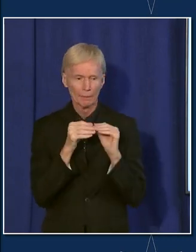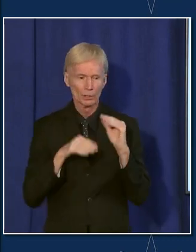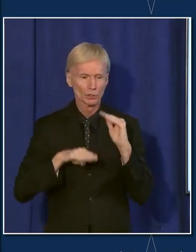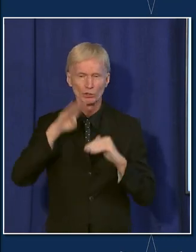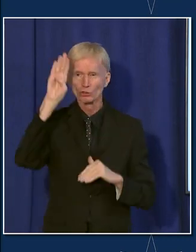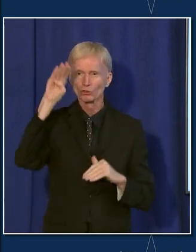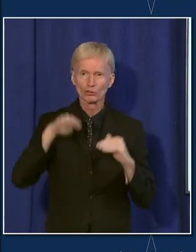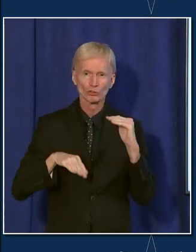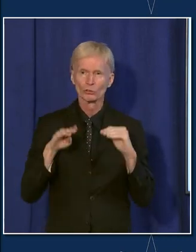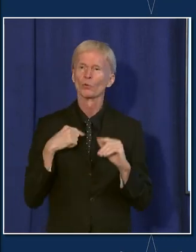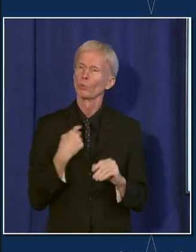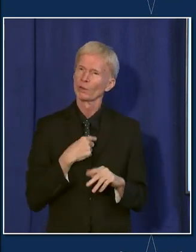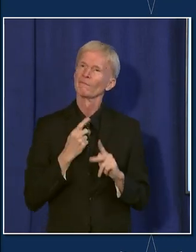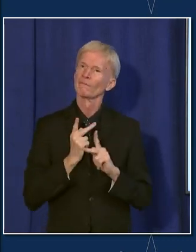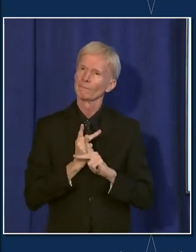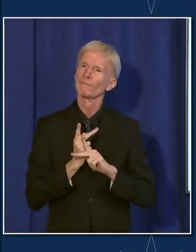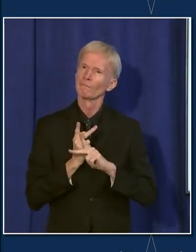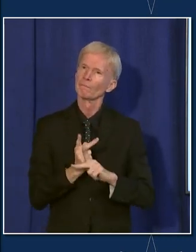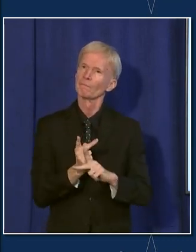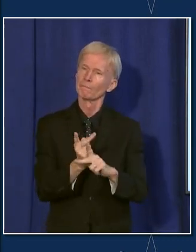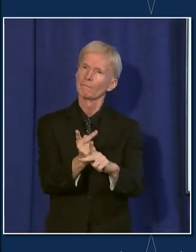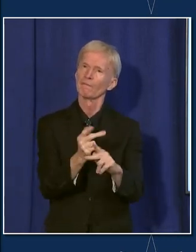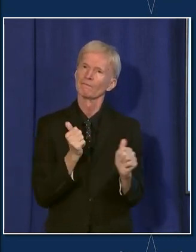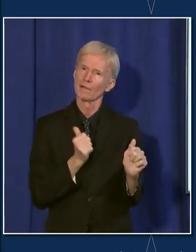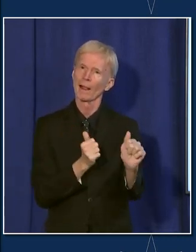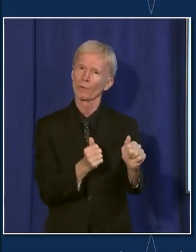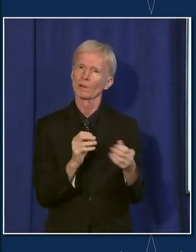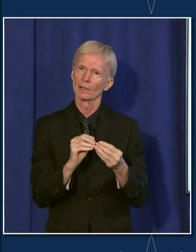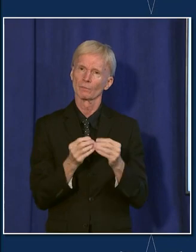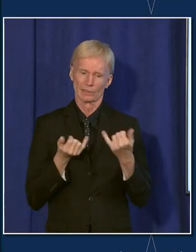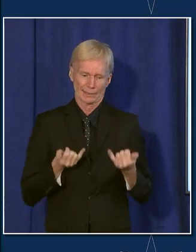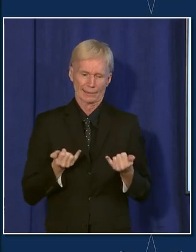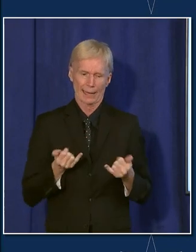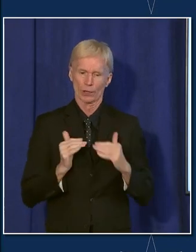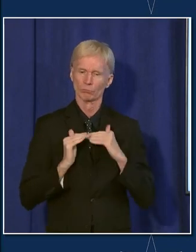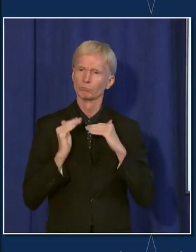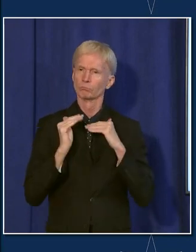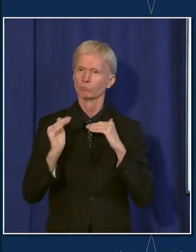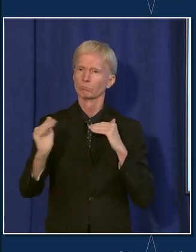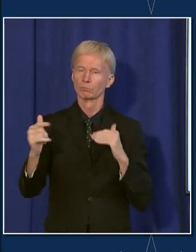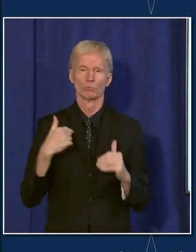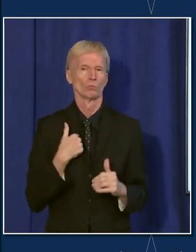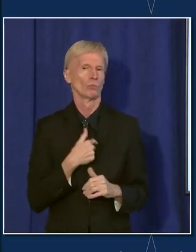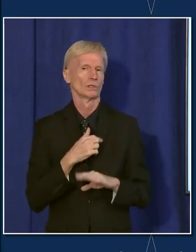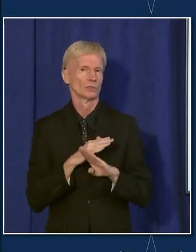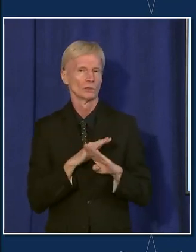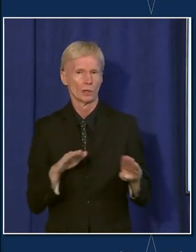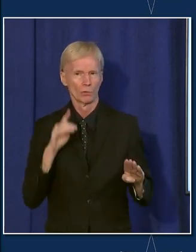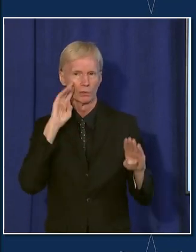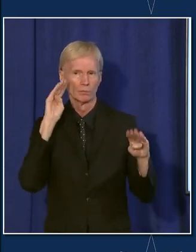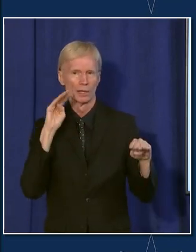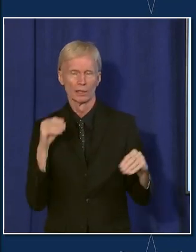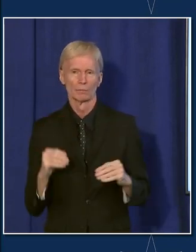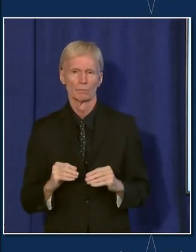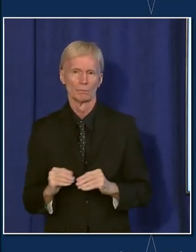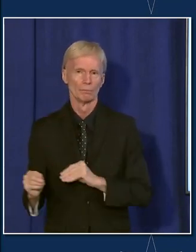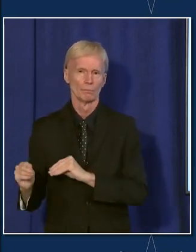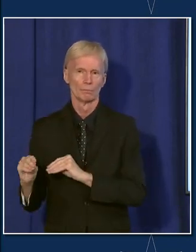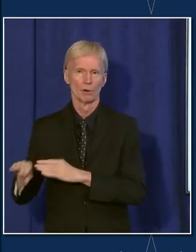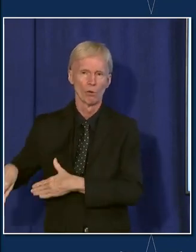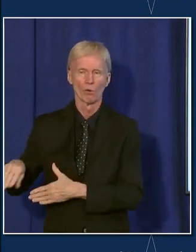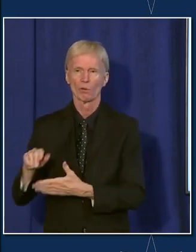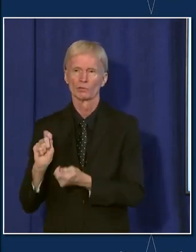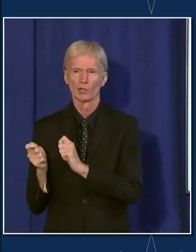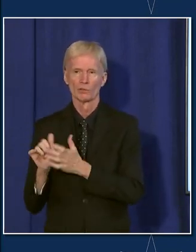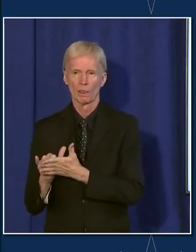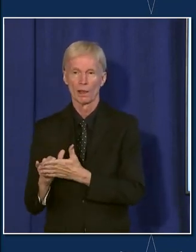and continue to follow along. But, you know, we're not at all thinking about moving away from that